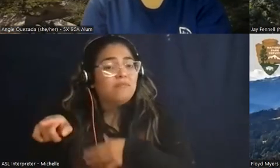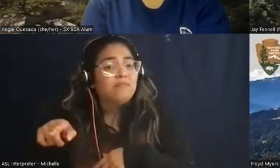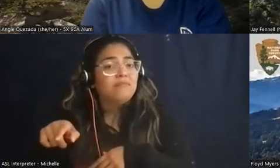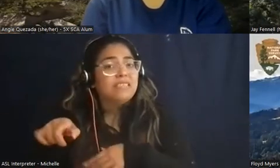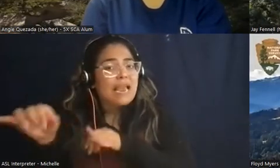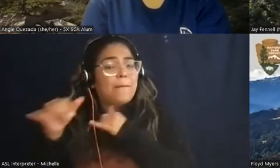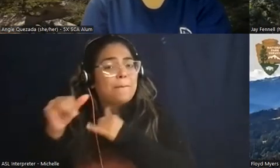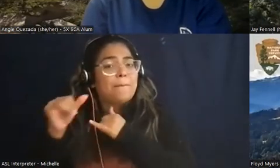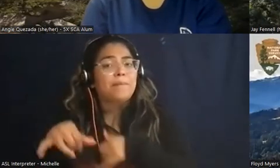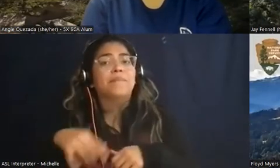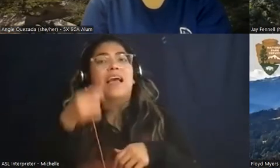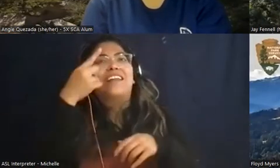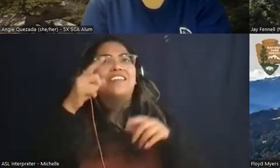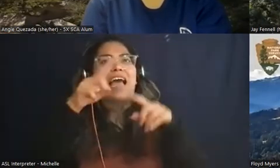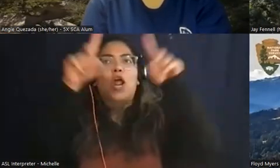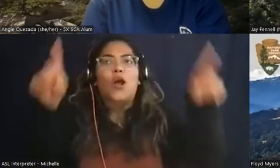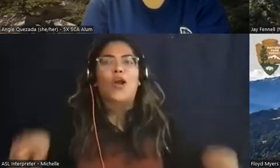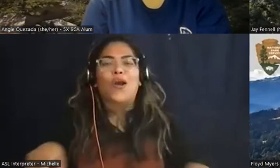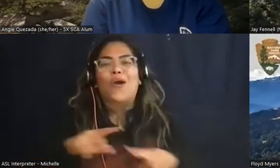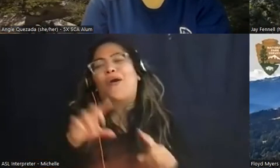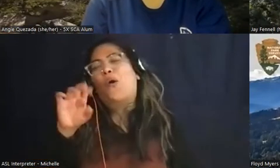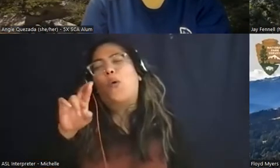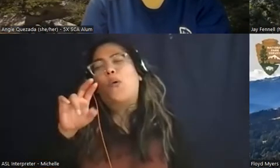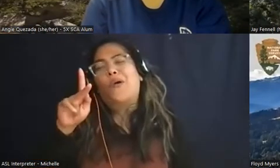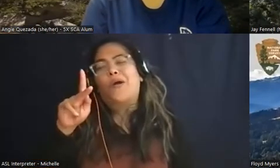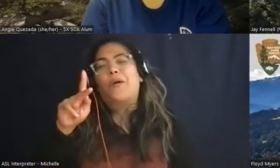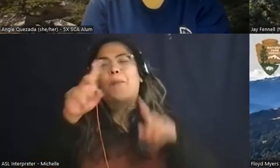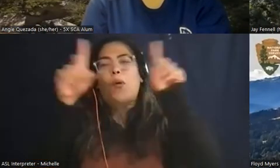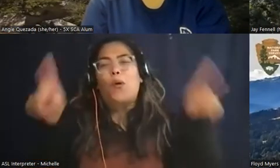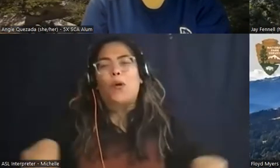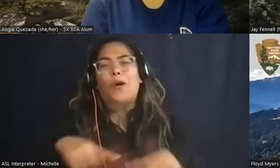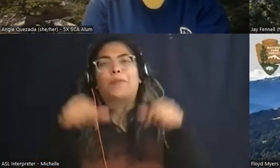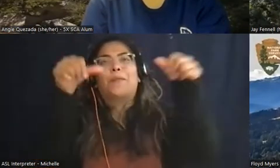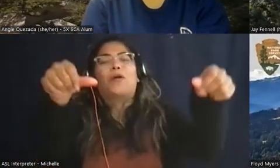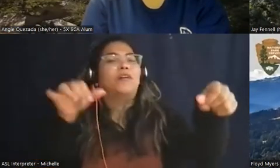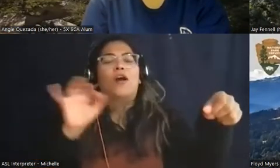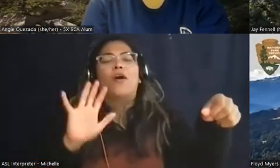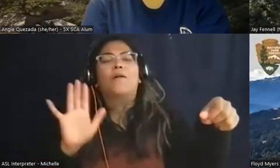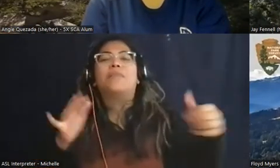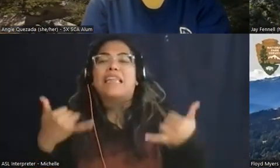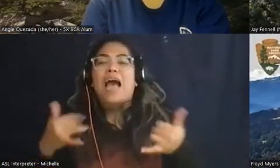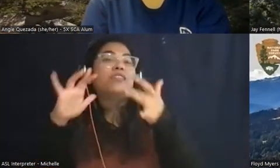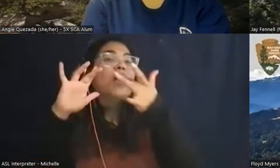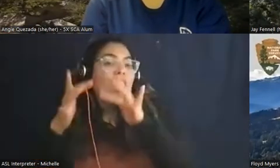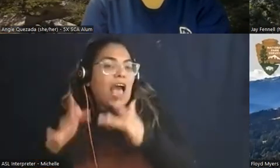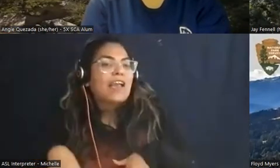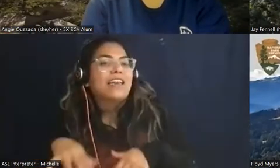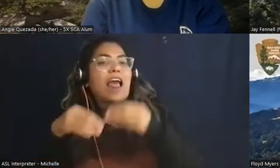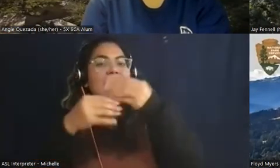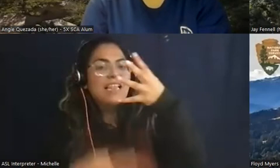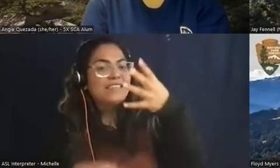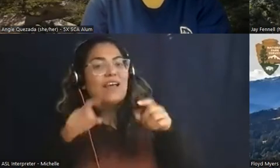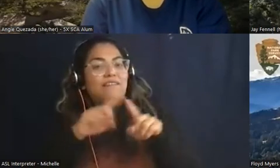cork board with the cork anymore it's a online a board message board with listing all the opportunities get on that